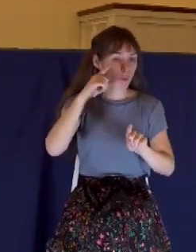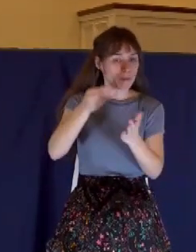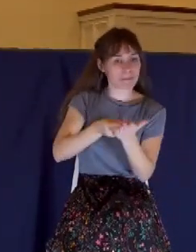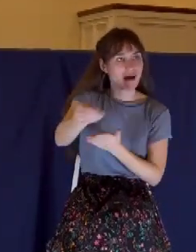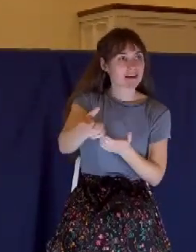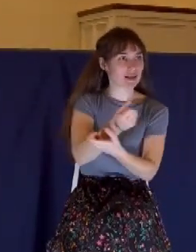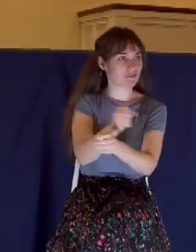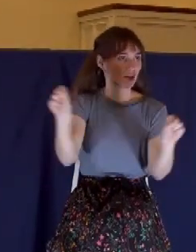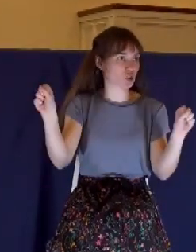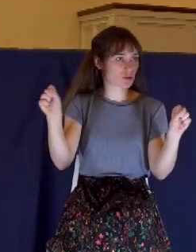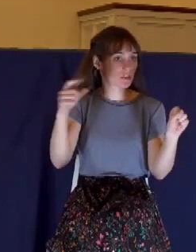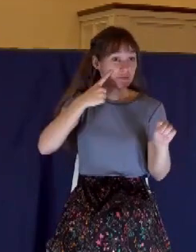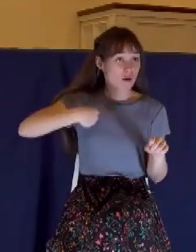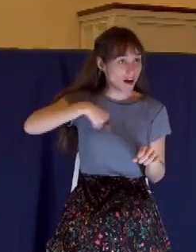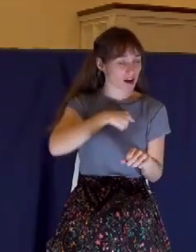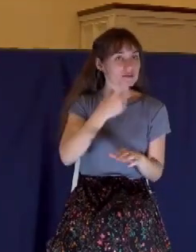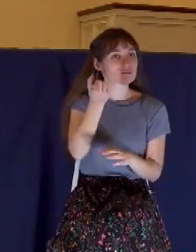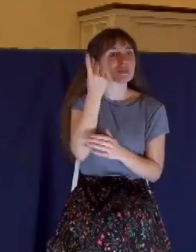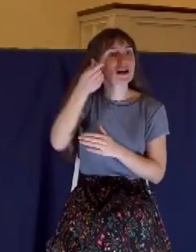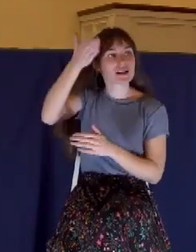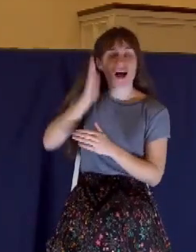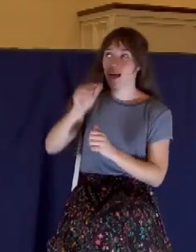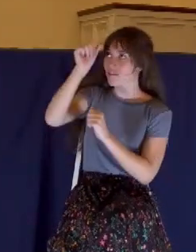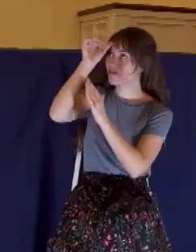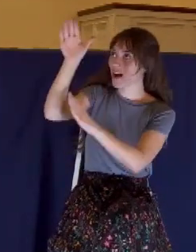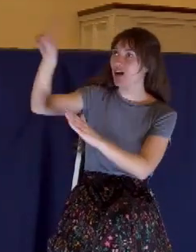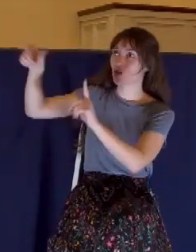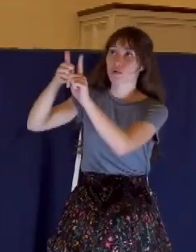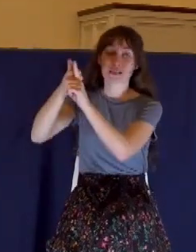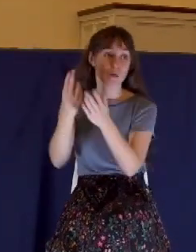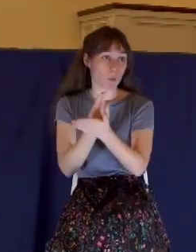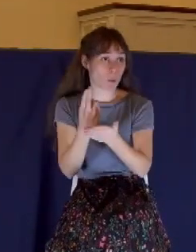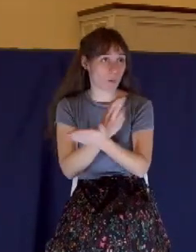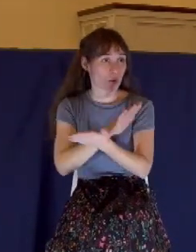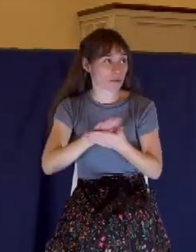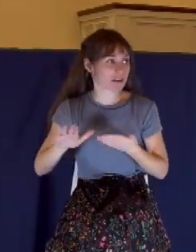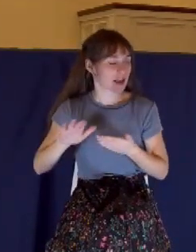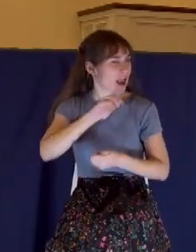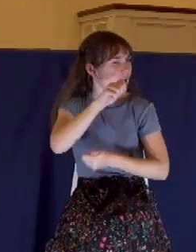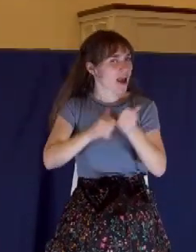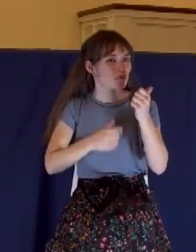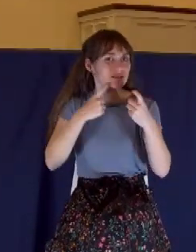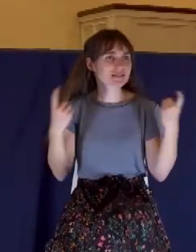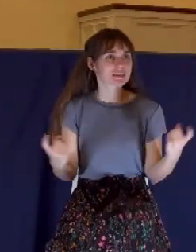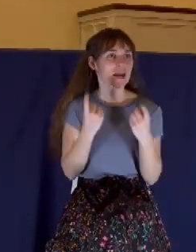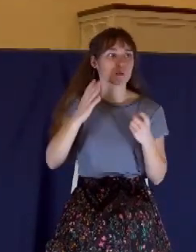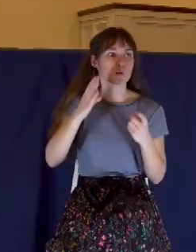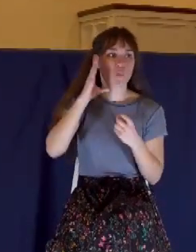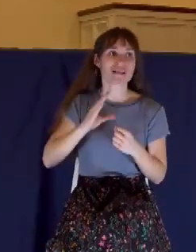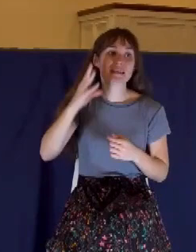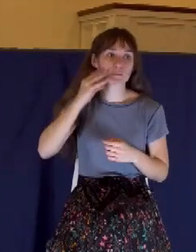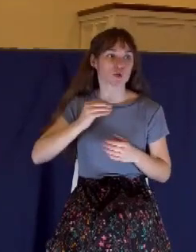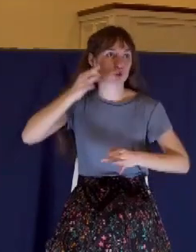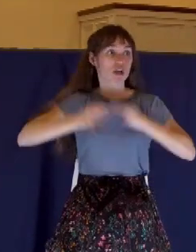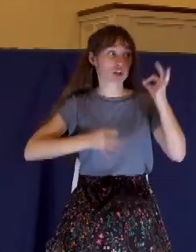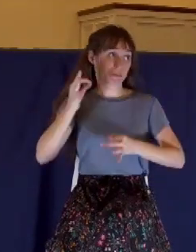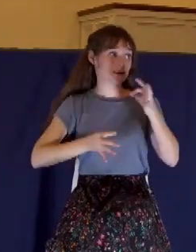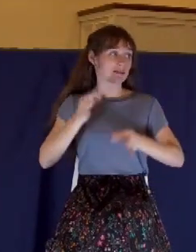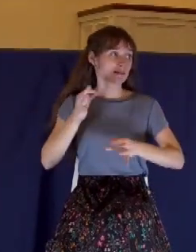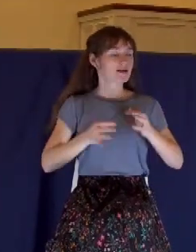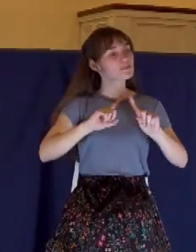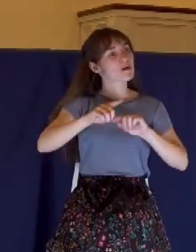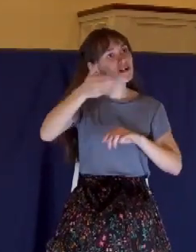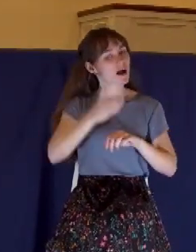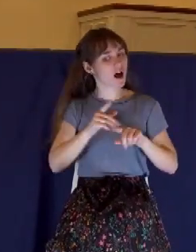Father is holy. He must judge sin. Every sin will be judged. But God is also a God of love. He doesn't want to judge you.